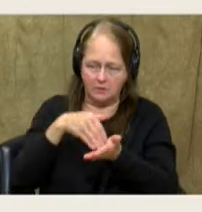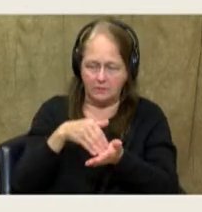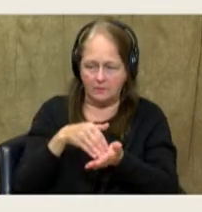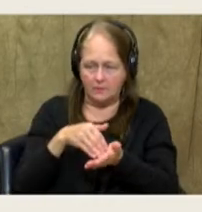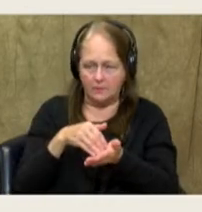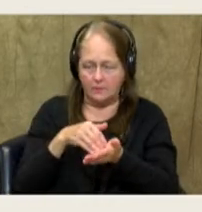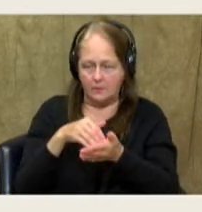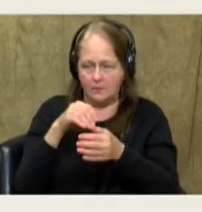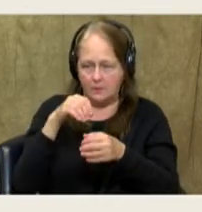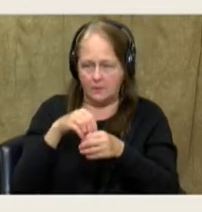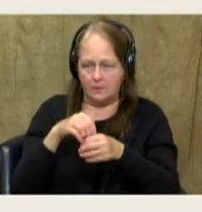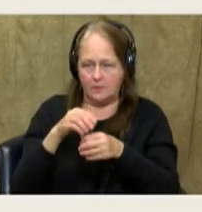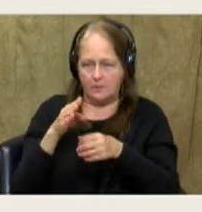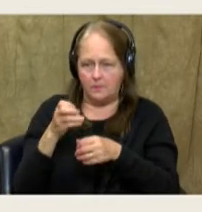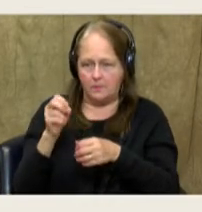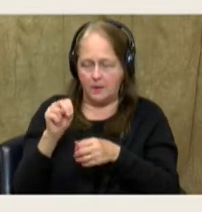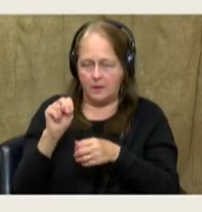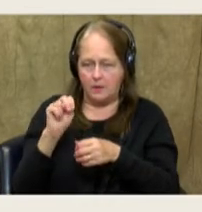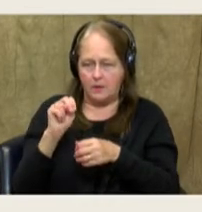and then empties into the Bay of Bengal.